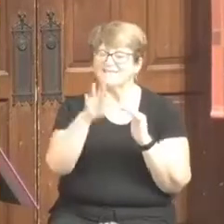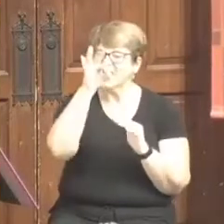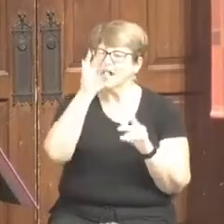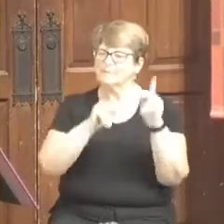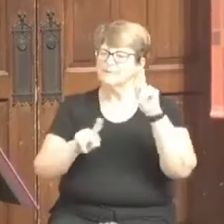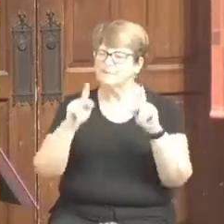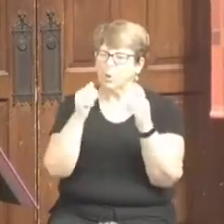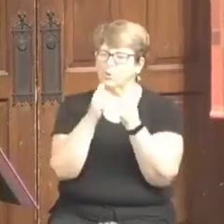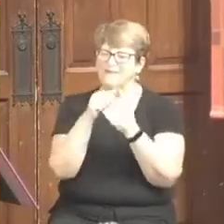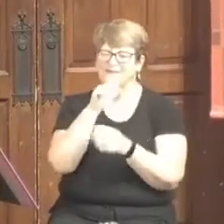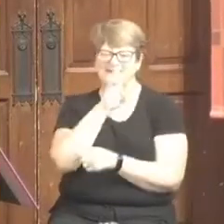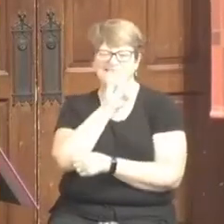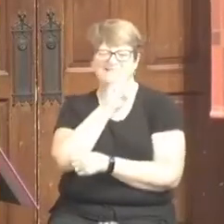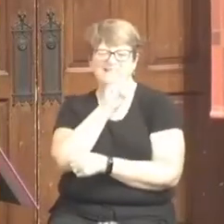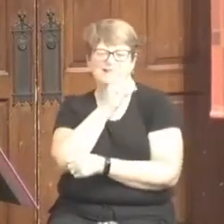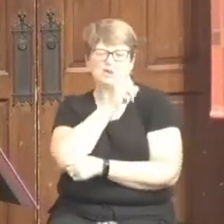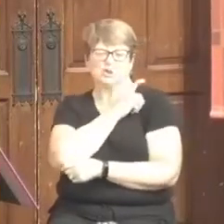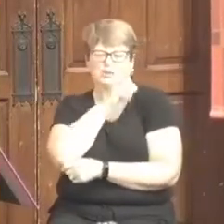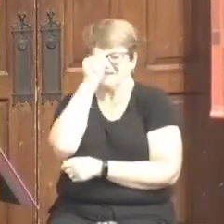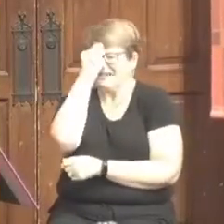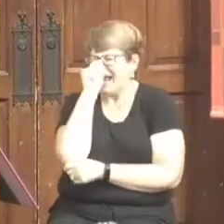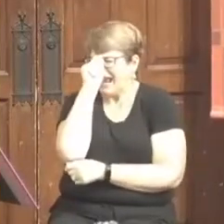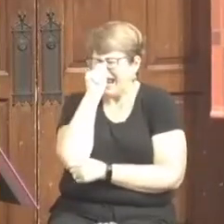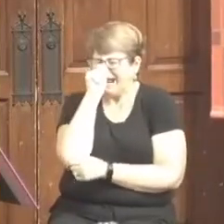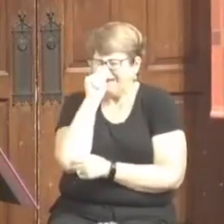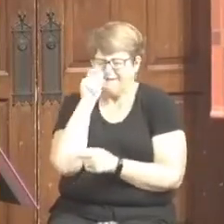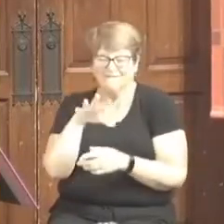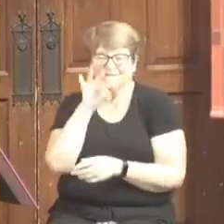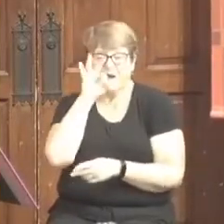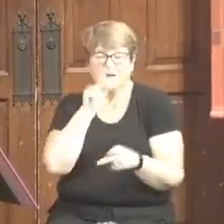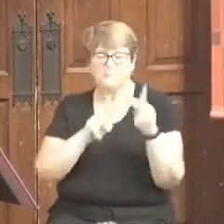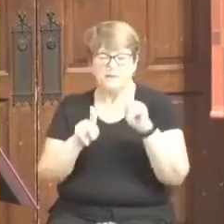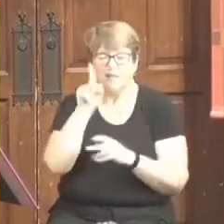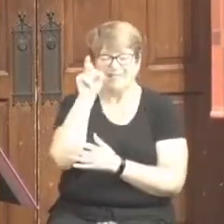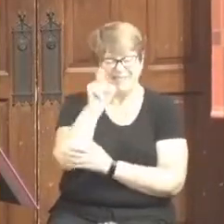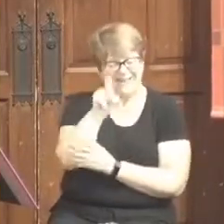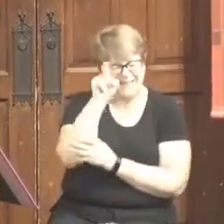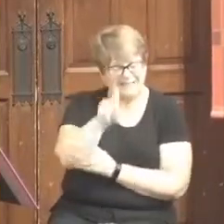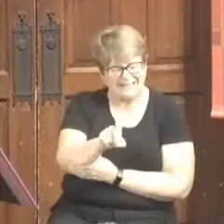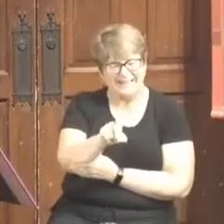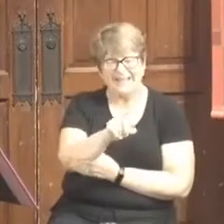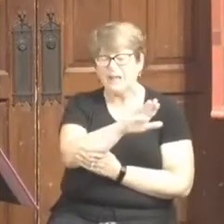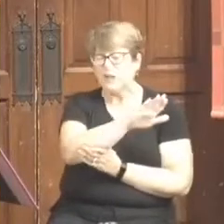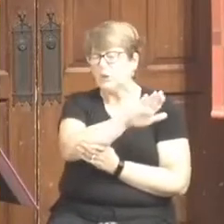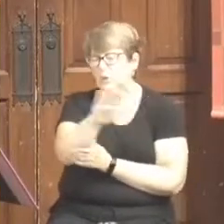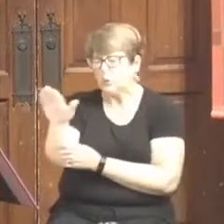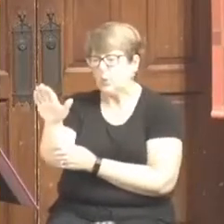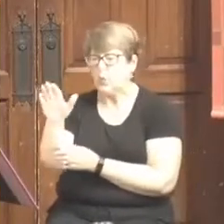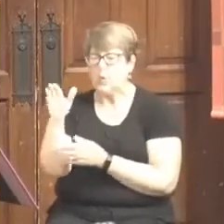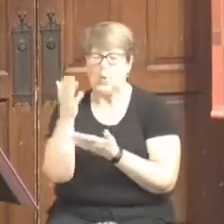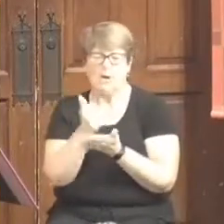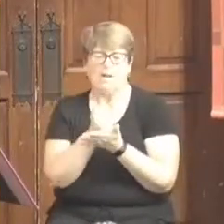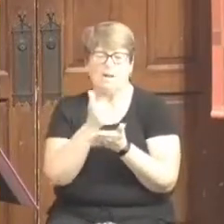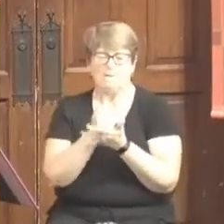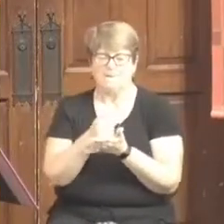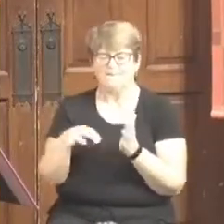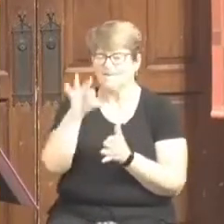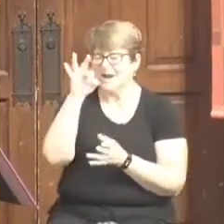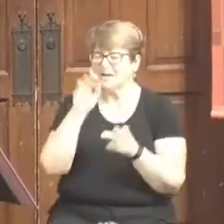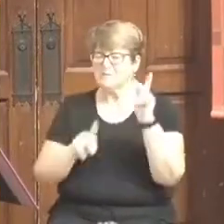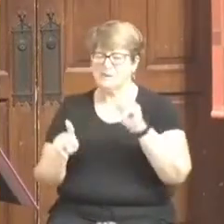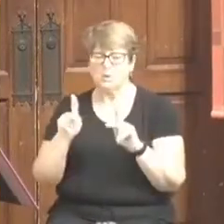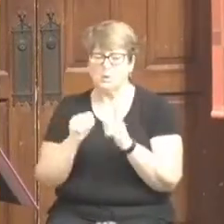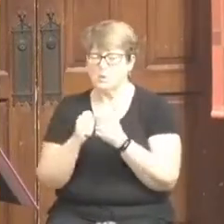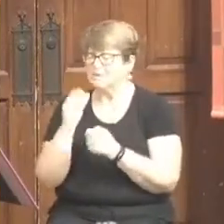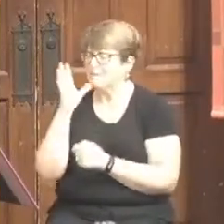Find the people who drive forklifts. Find the people whose parents are disappointed in them. Find the people who are